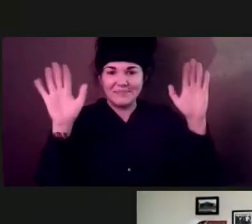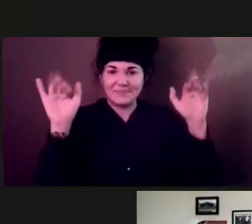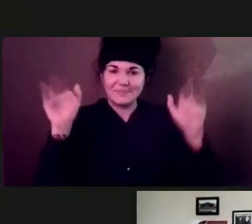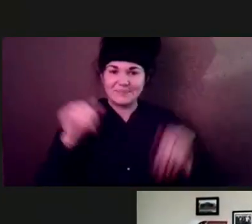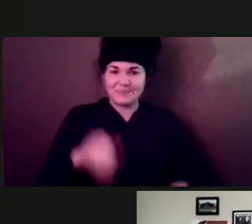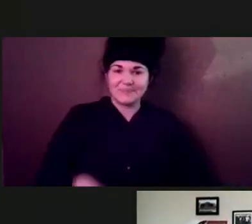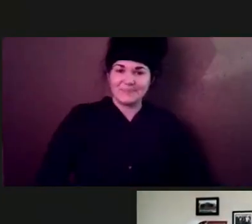See y'all later.